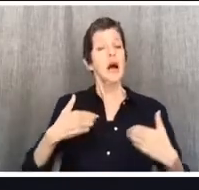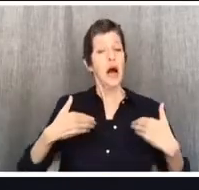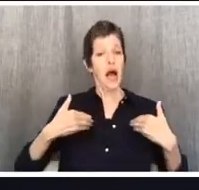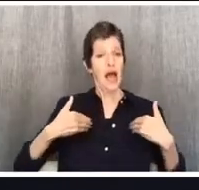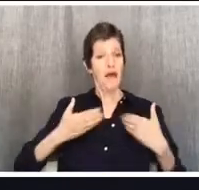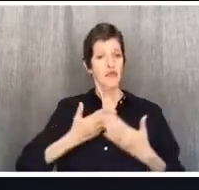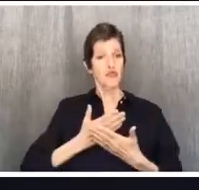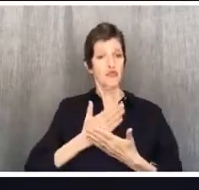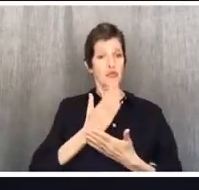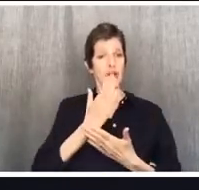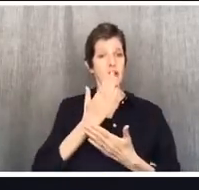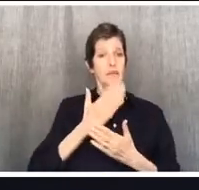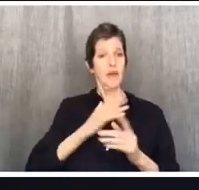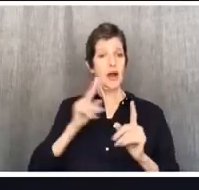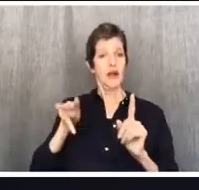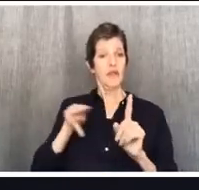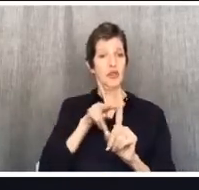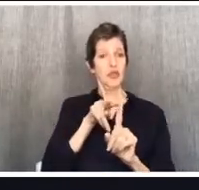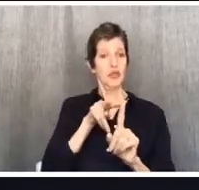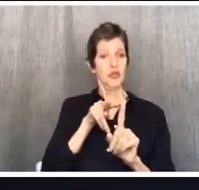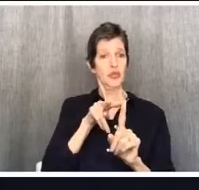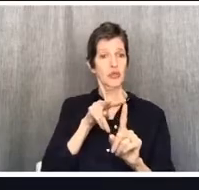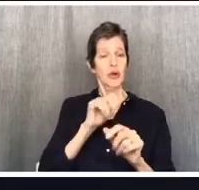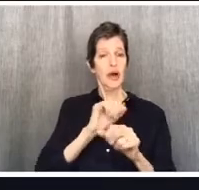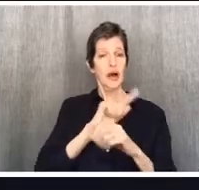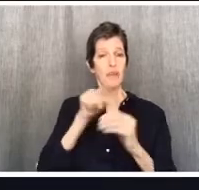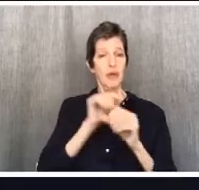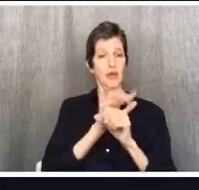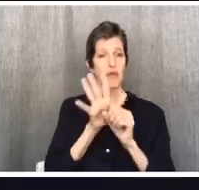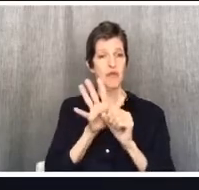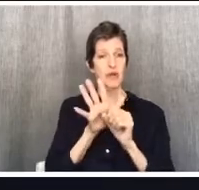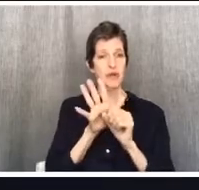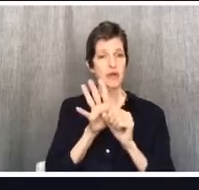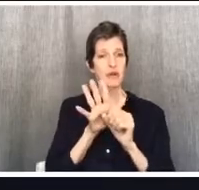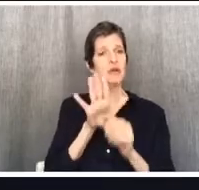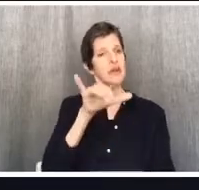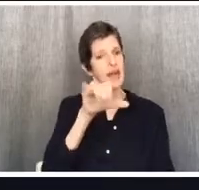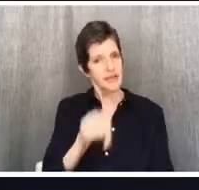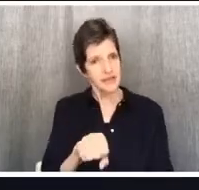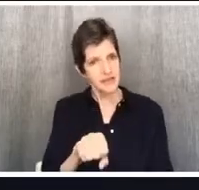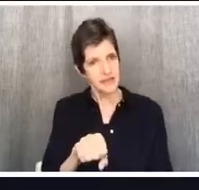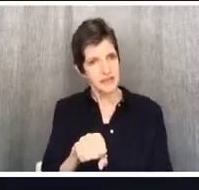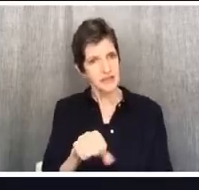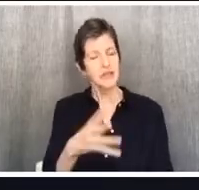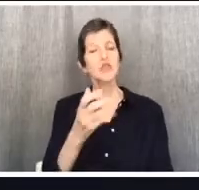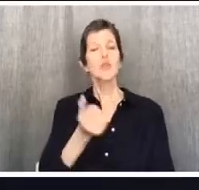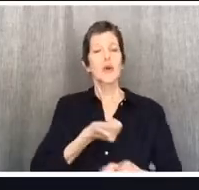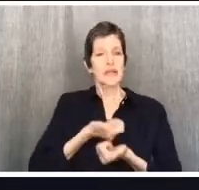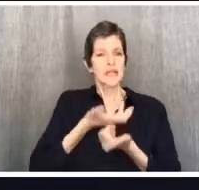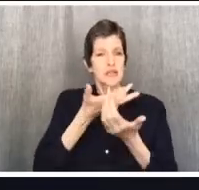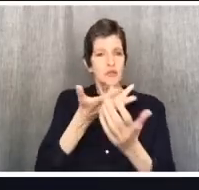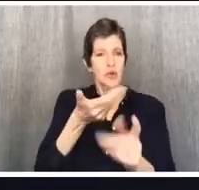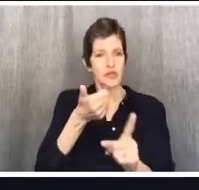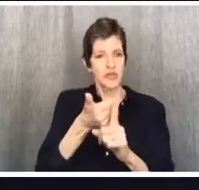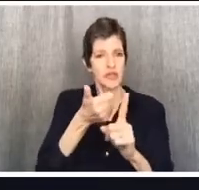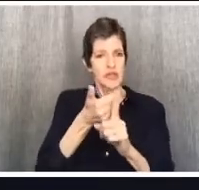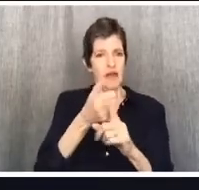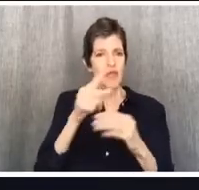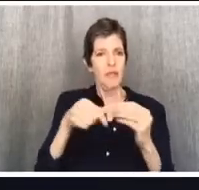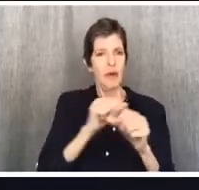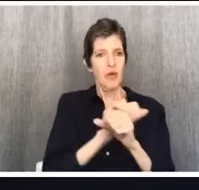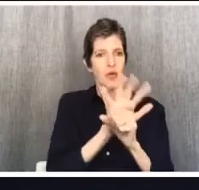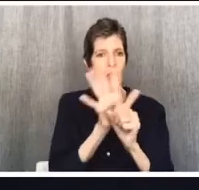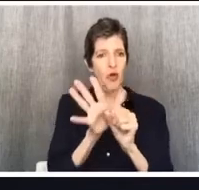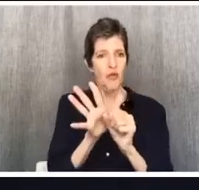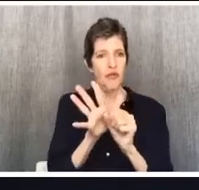this pandemic? Yes. Do I have the right to express my view on this pandemic? Yes. Do I have the right to do that